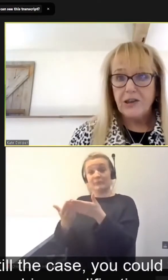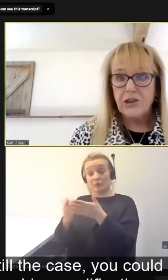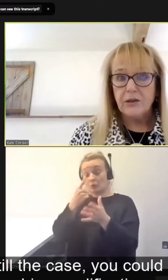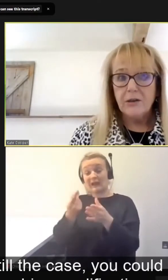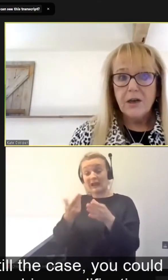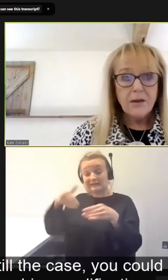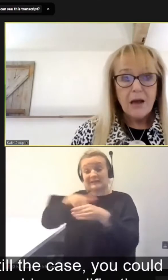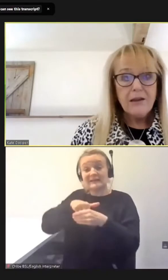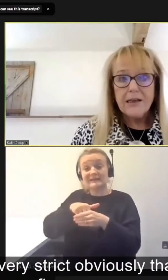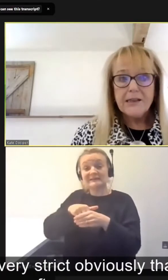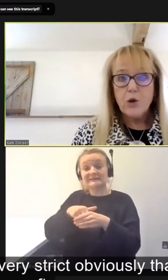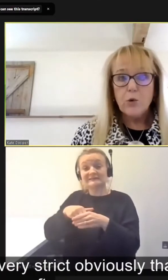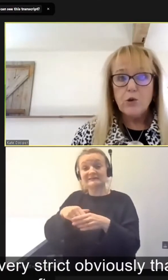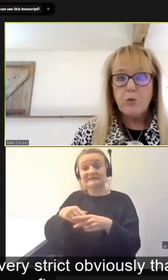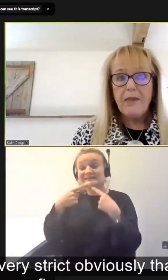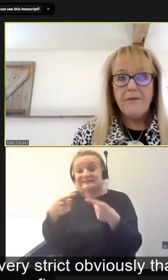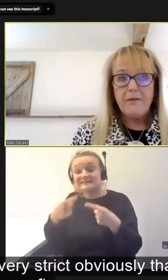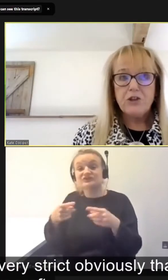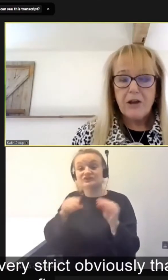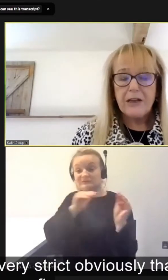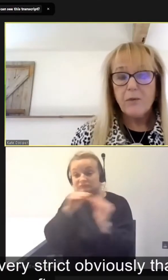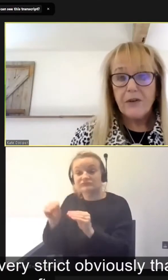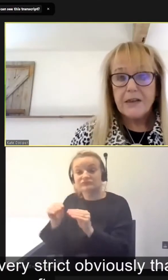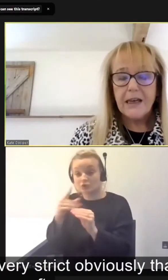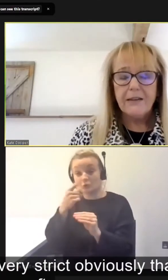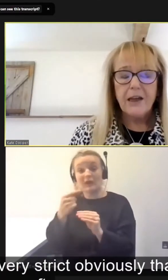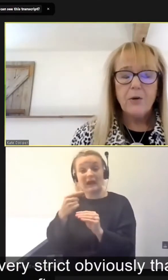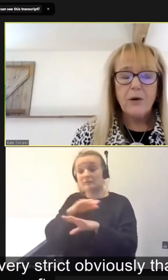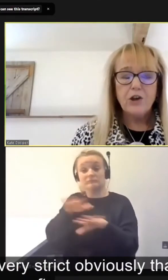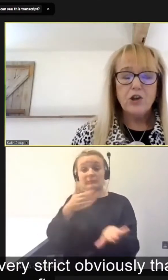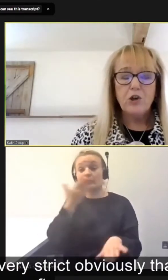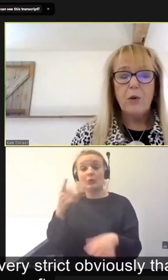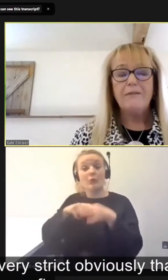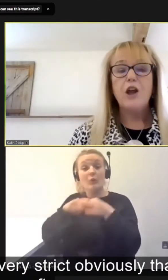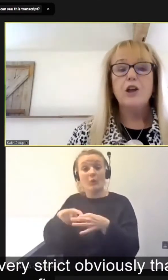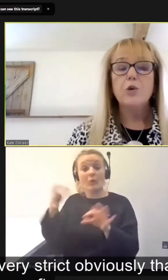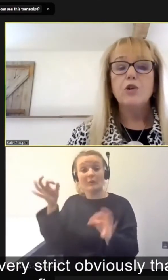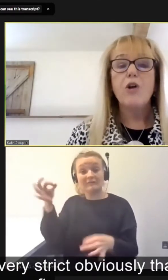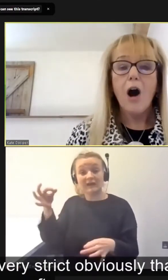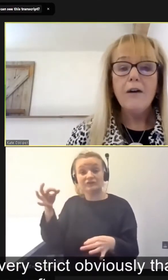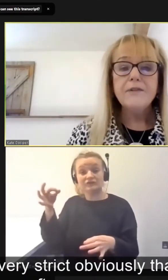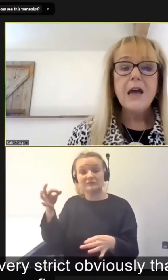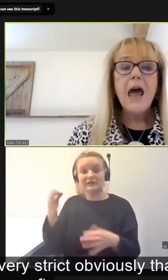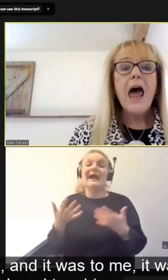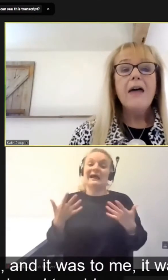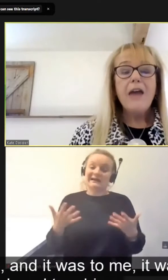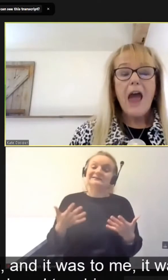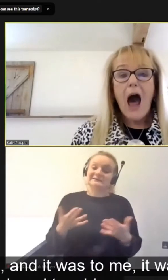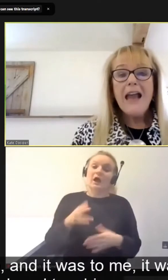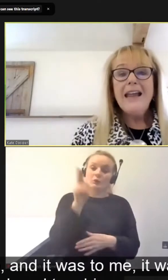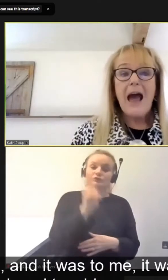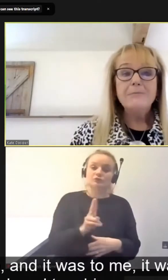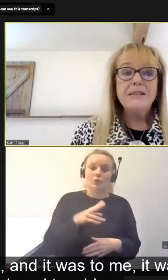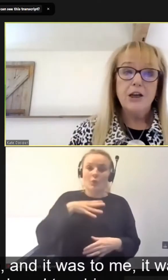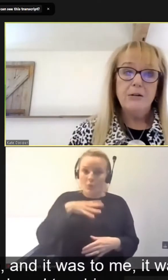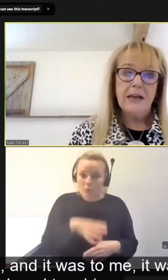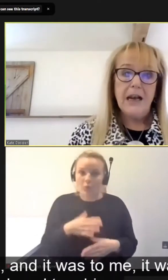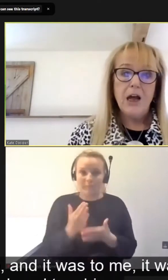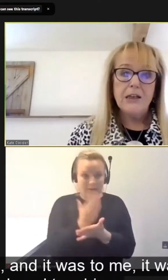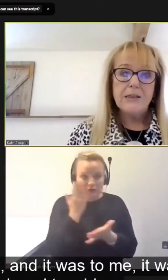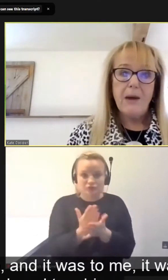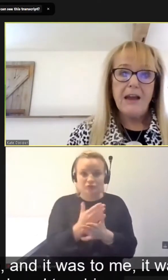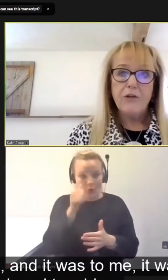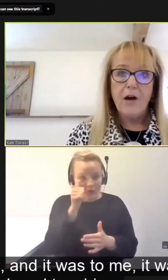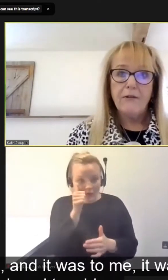qualification. So unlike schools where they're very strict, obviously, that you you have learned your craft. I absolutely